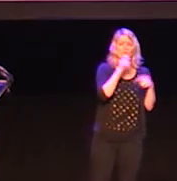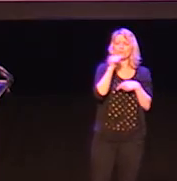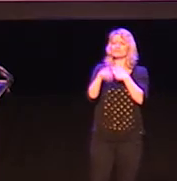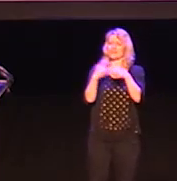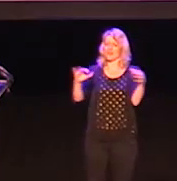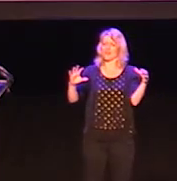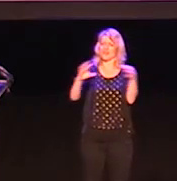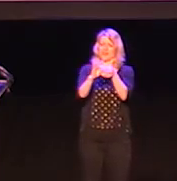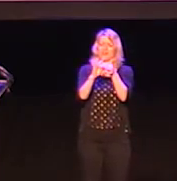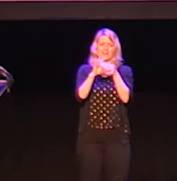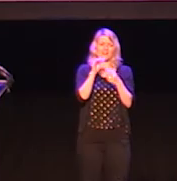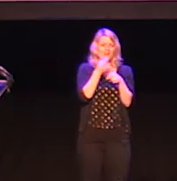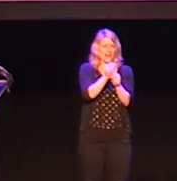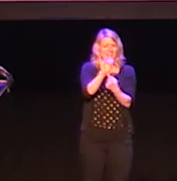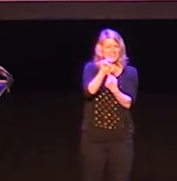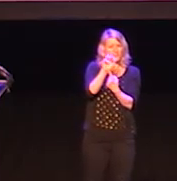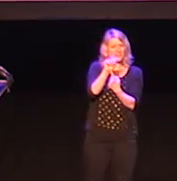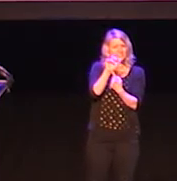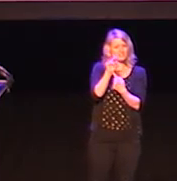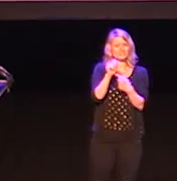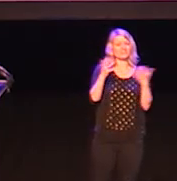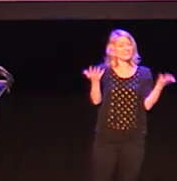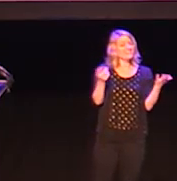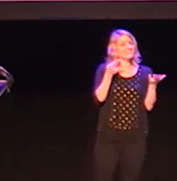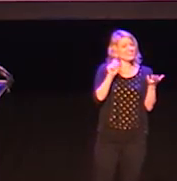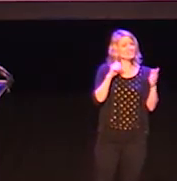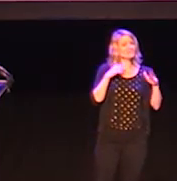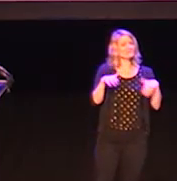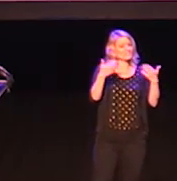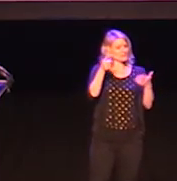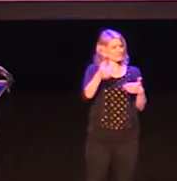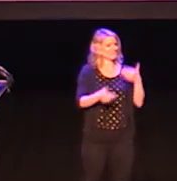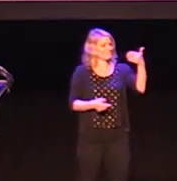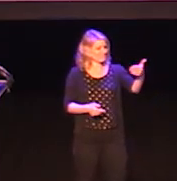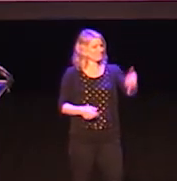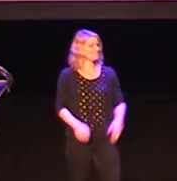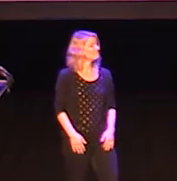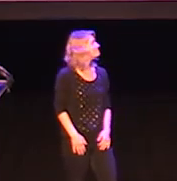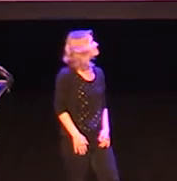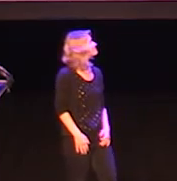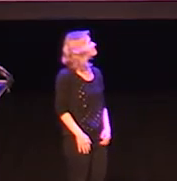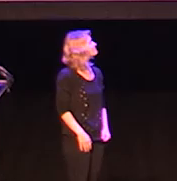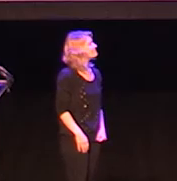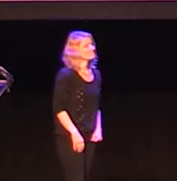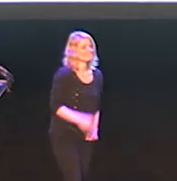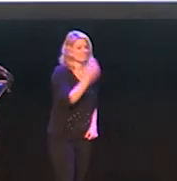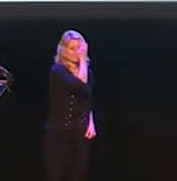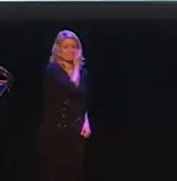exists person to person in the deaf community, and how to connect us as people who do and don't sign.